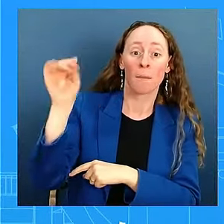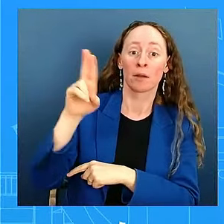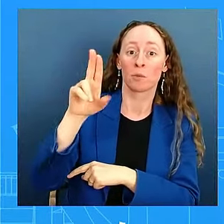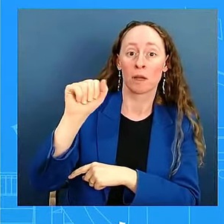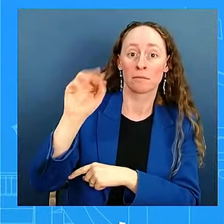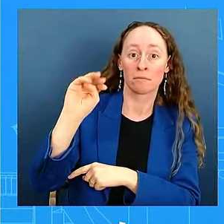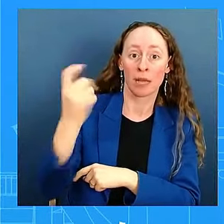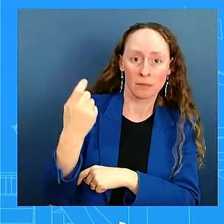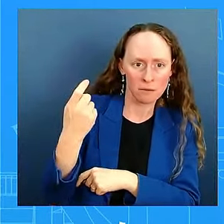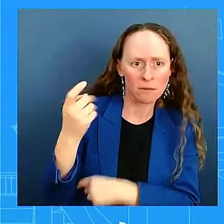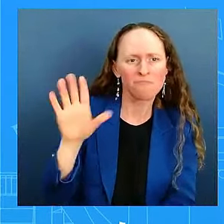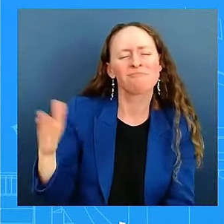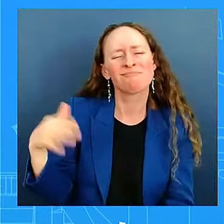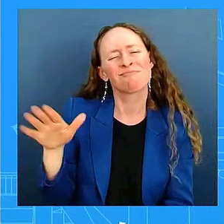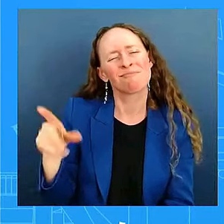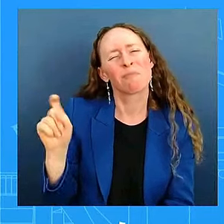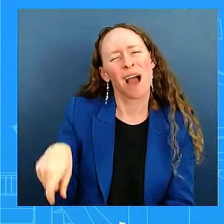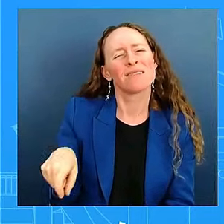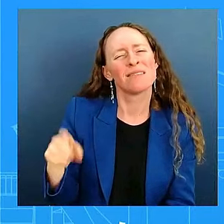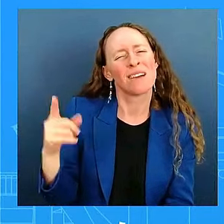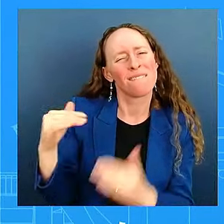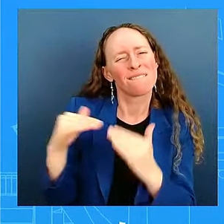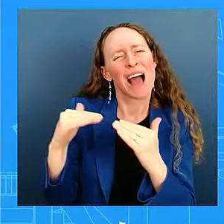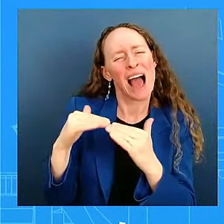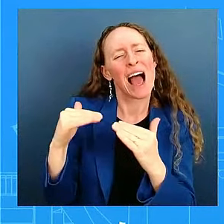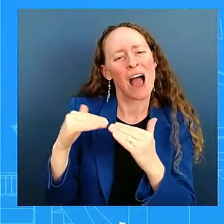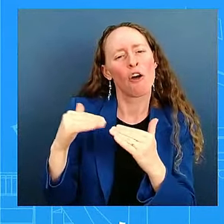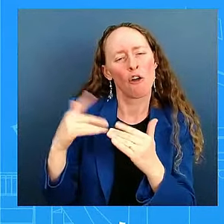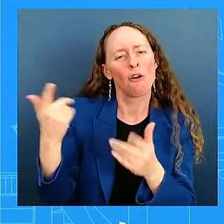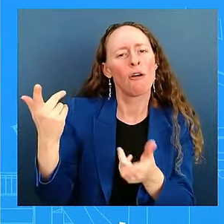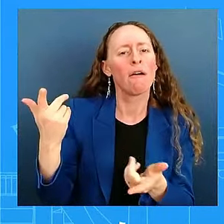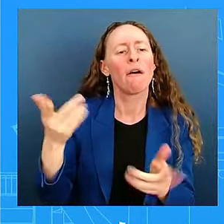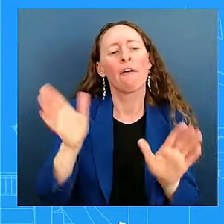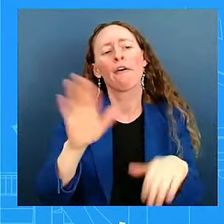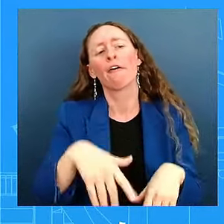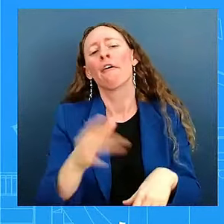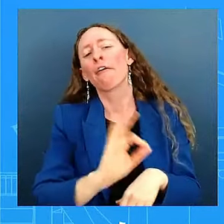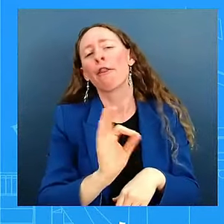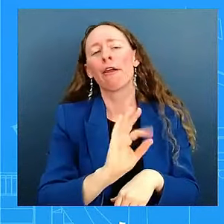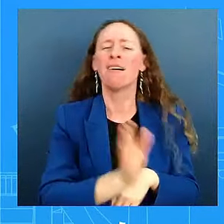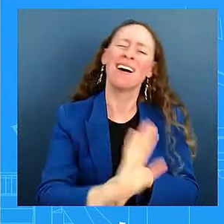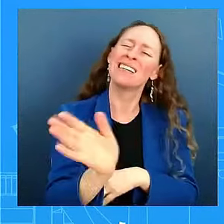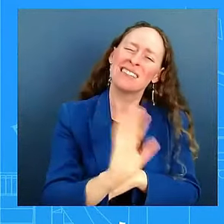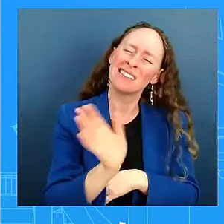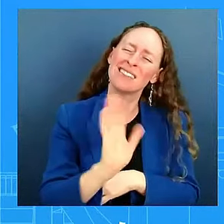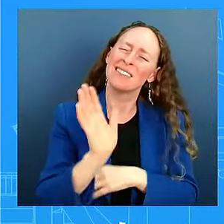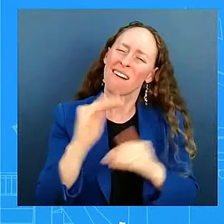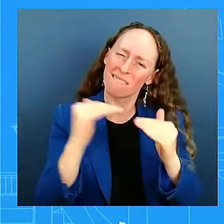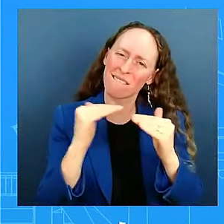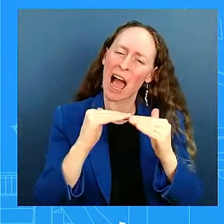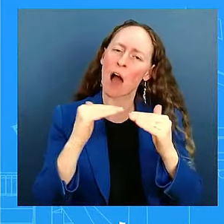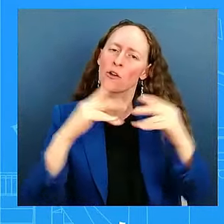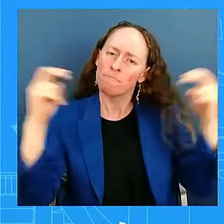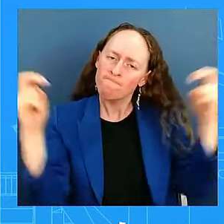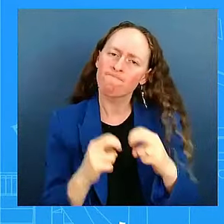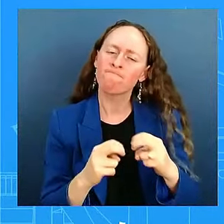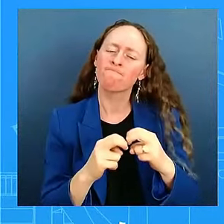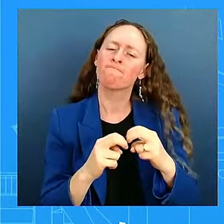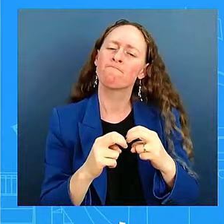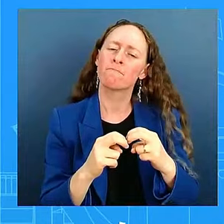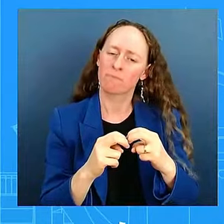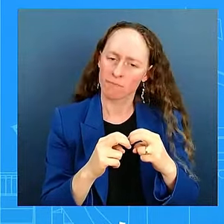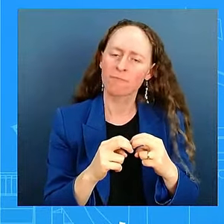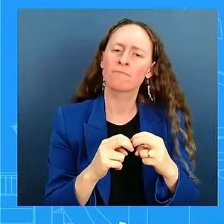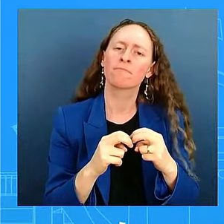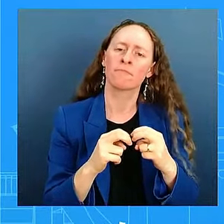that is fair to the workers. And so that is our message. And they are hearing that from senior officials from the White House.